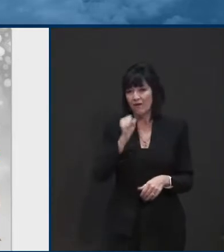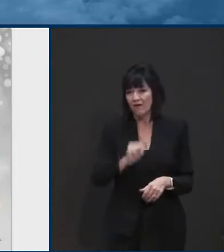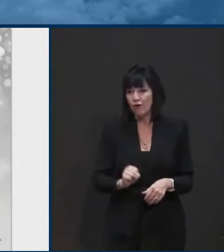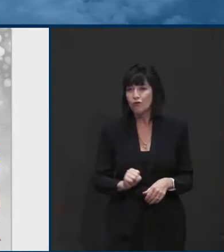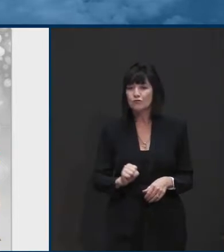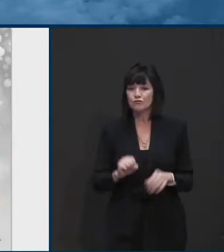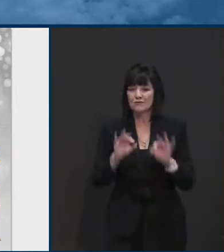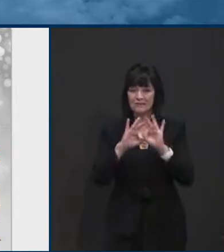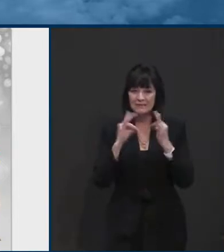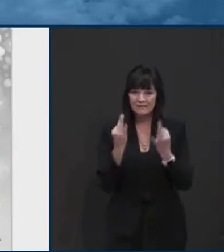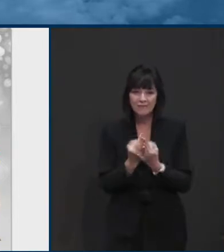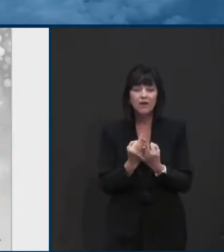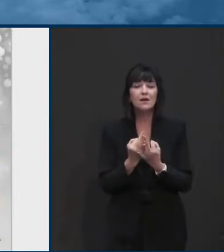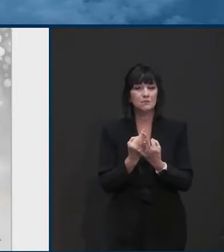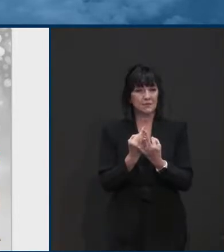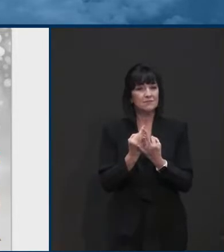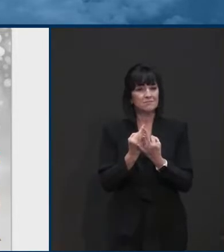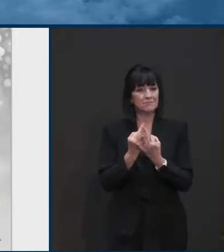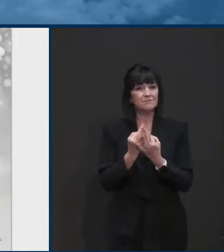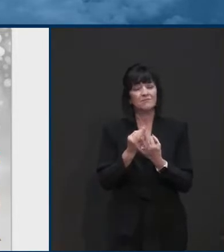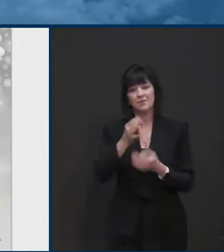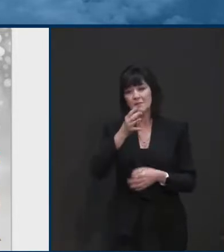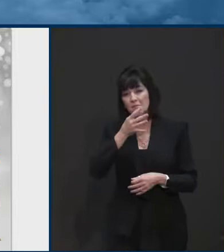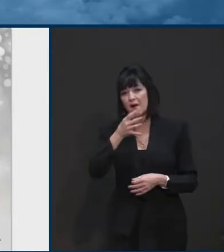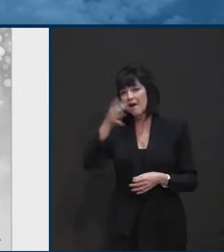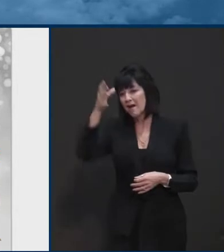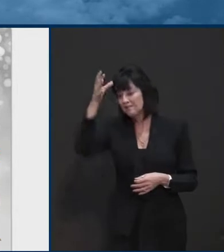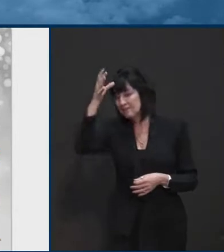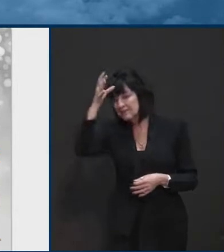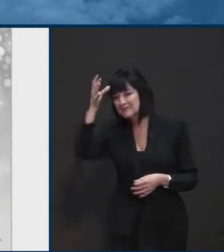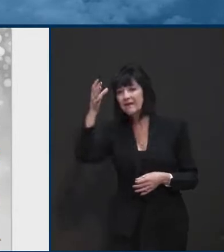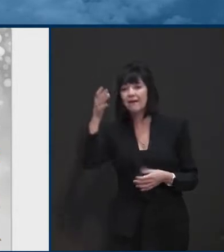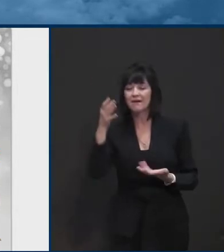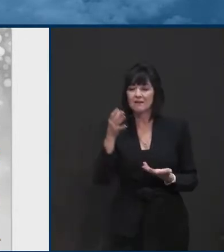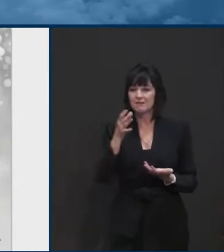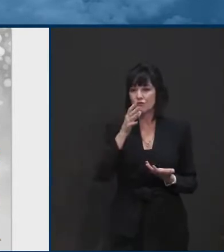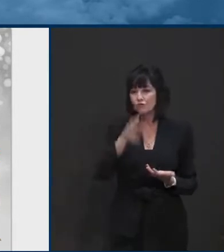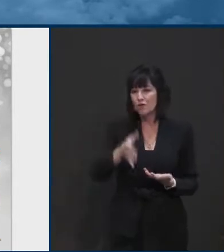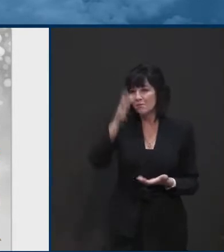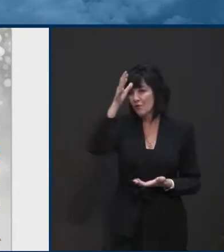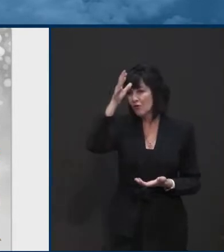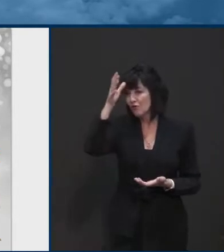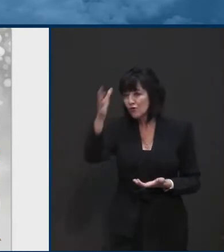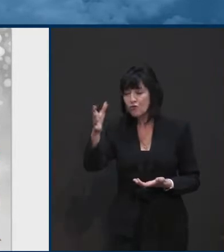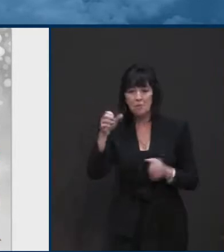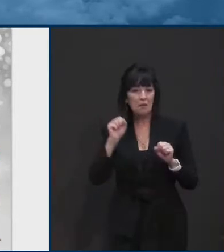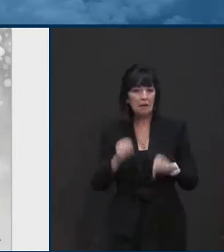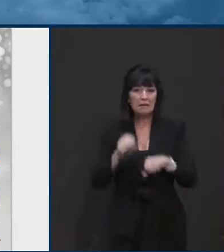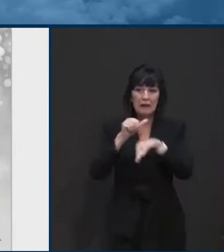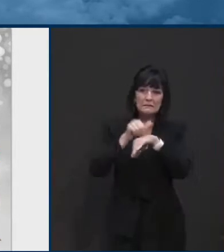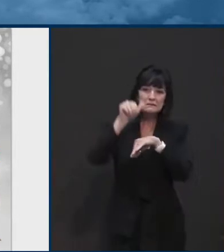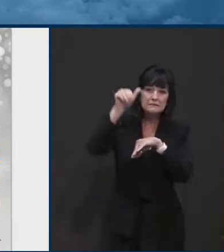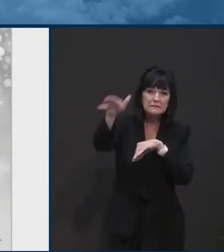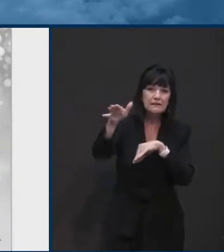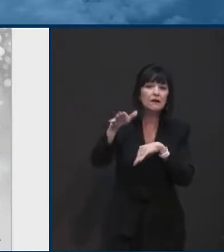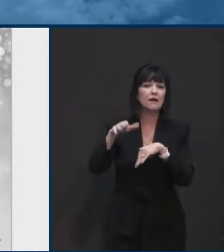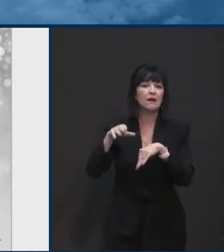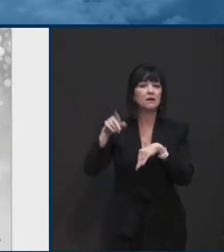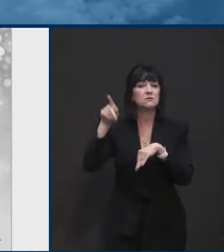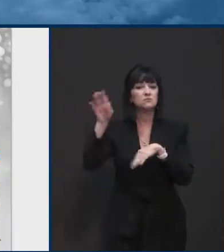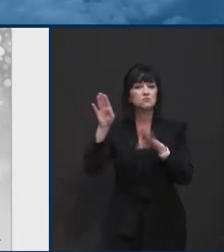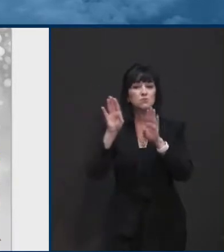uh, send grandmom or mom or dad, uh, granddad, uh, something, uh, to their door.